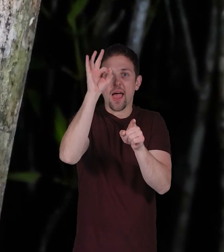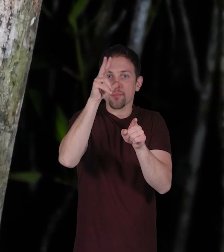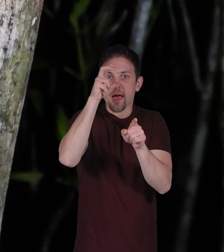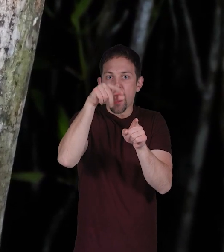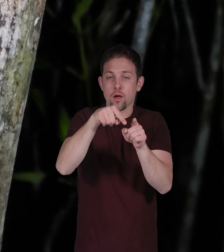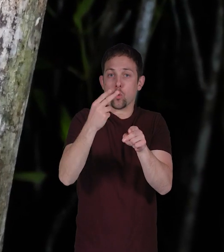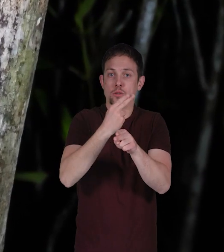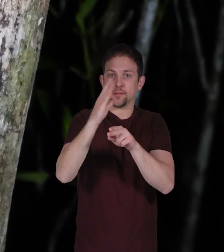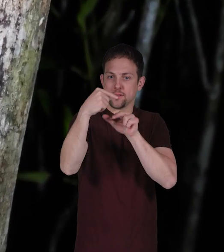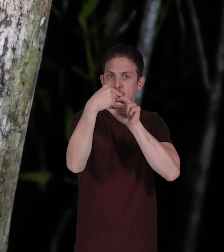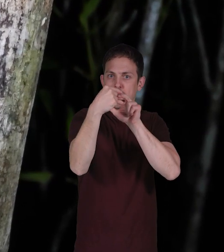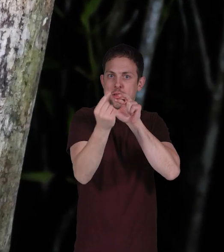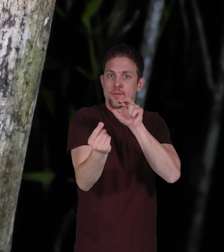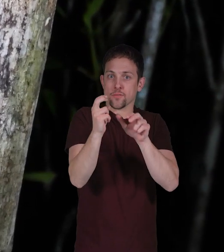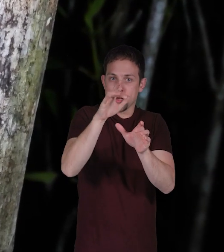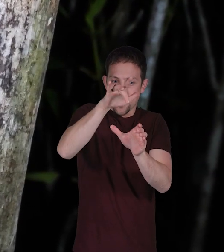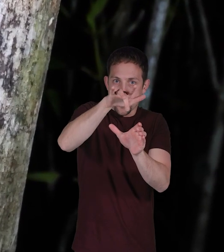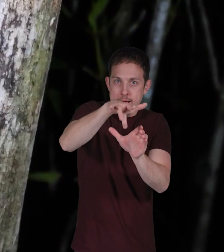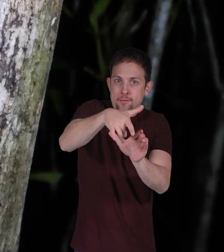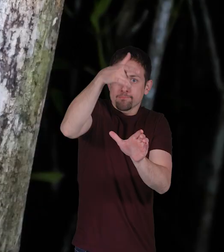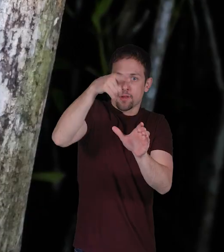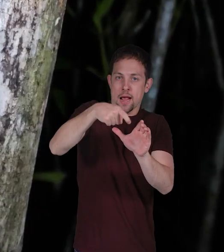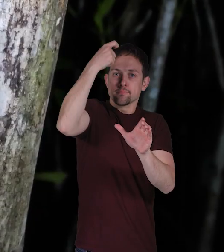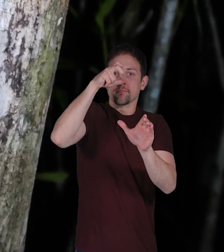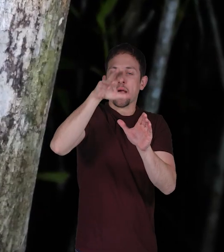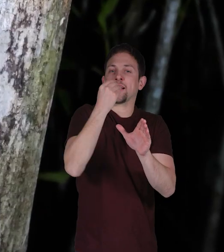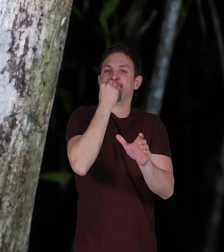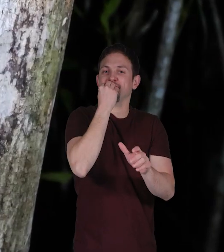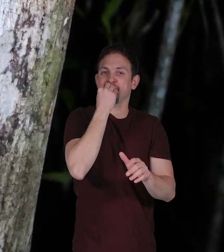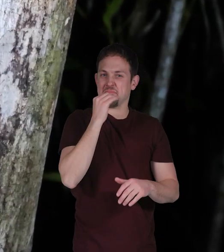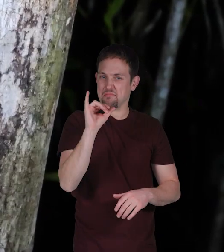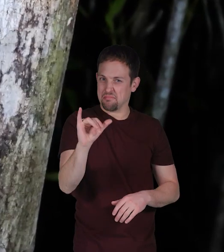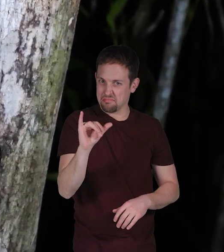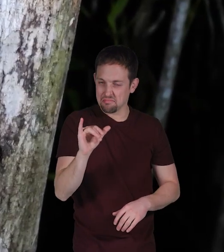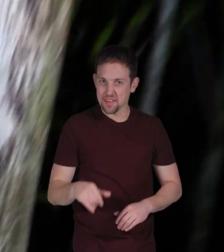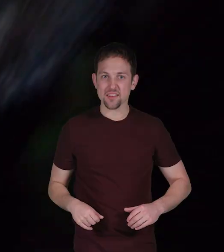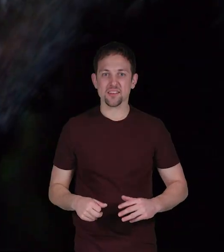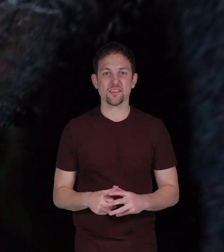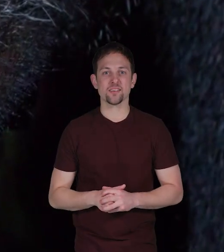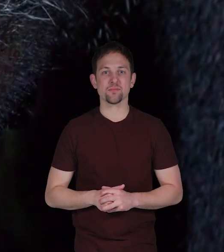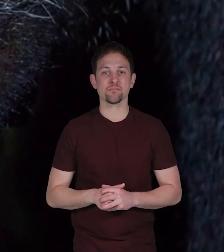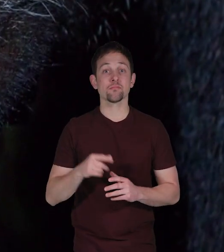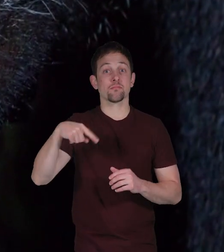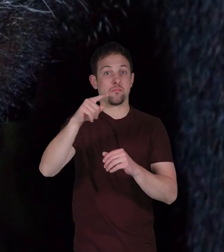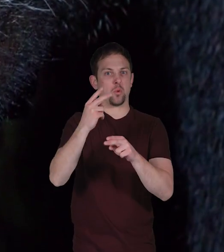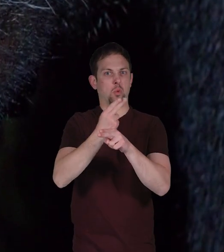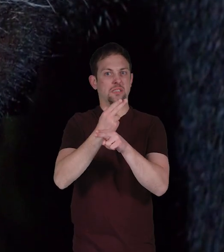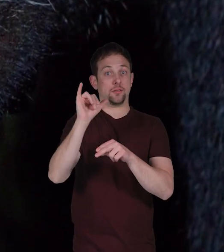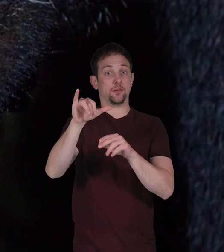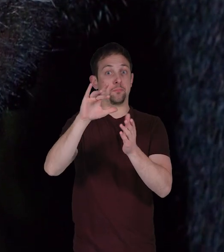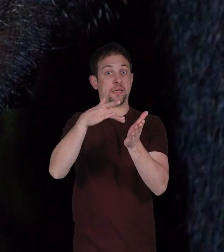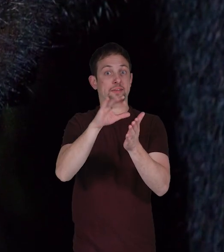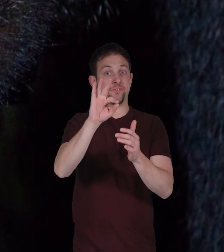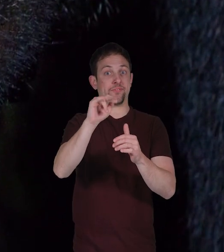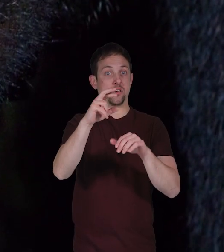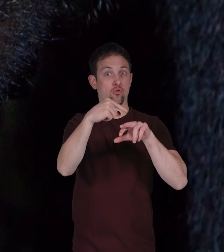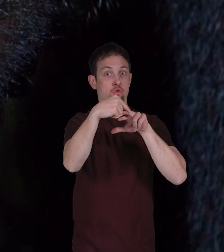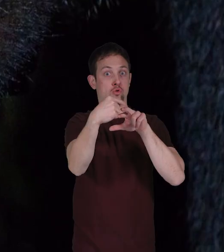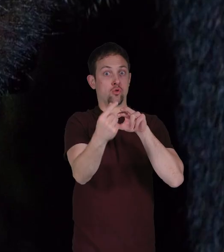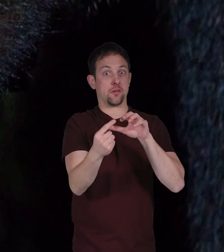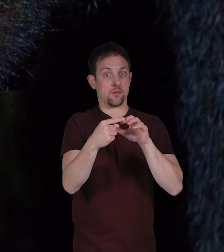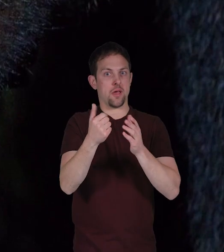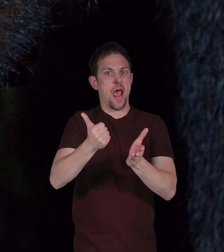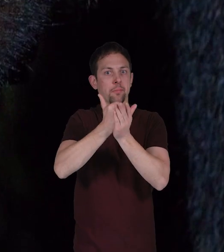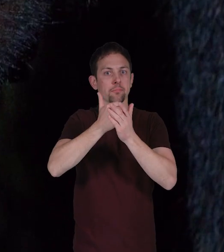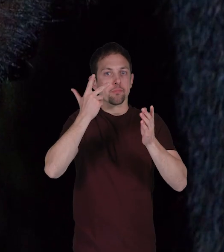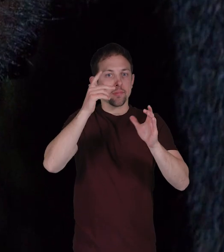insert their specialized finger to extract or pull out the insects the eye eye also uses this middle finger